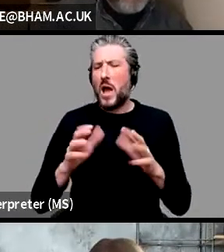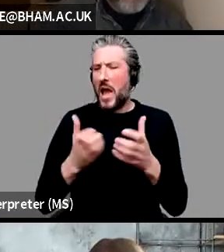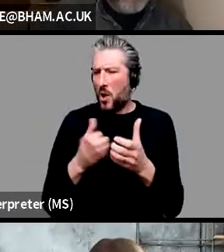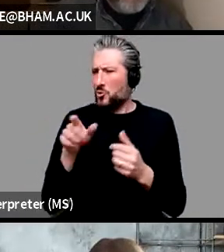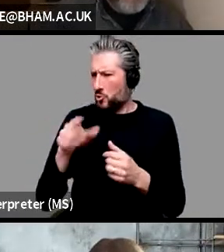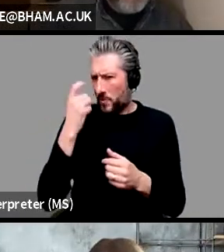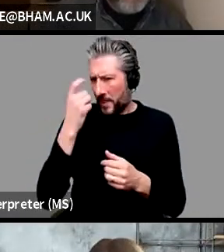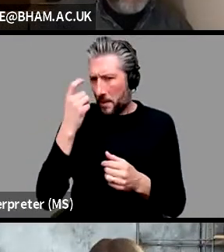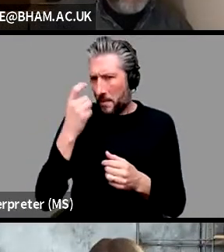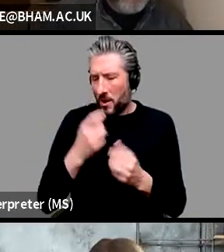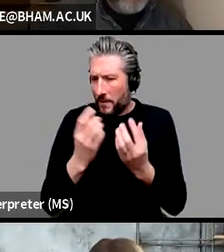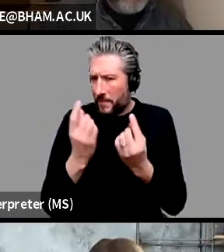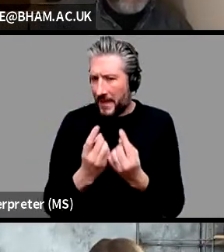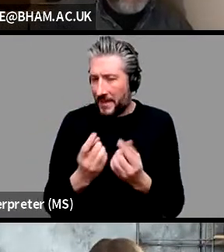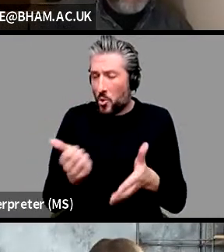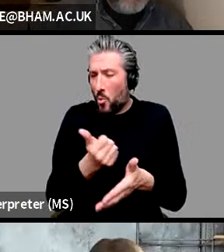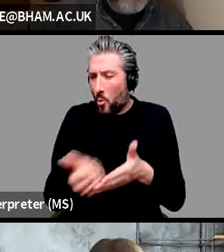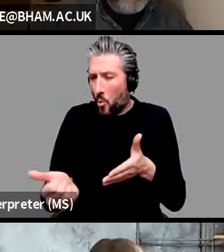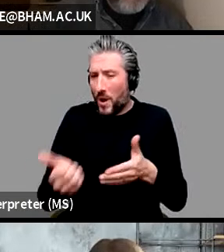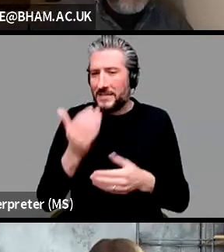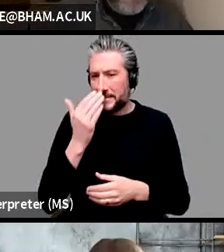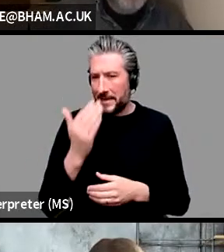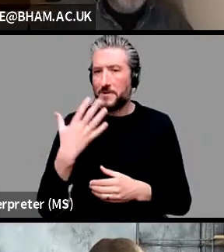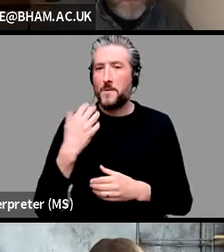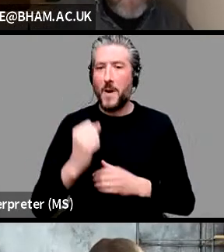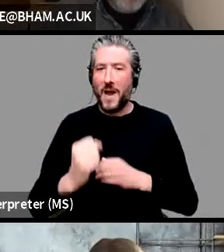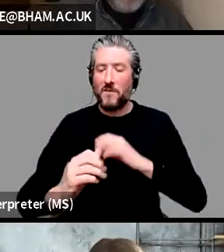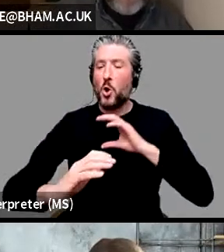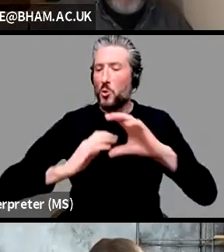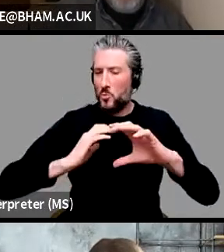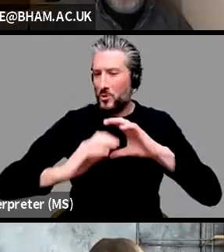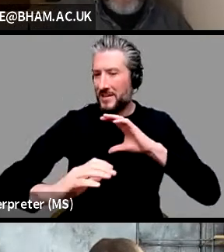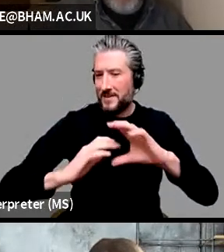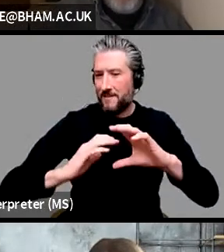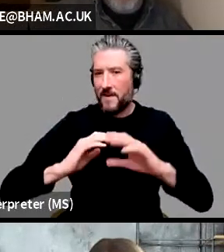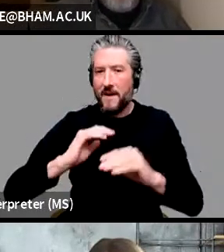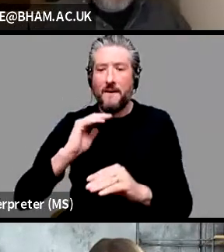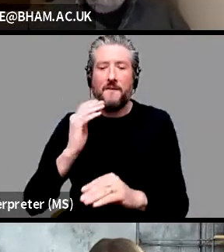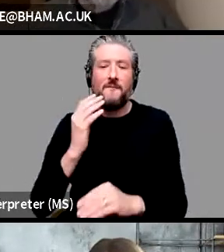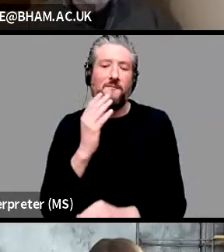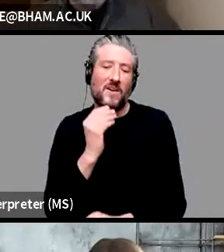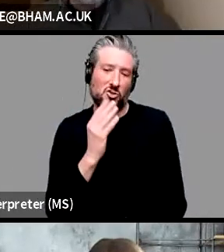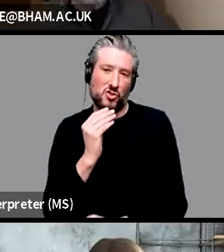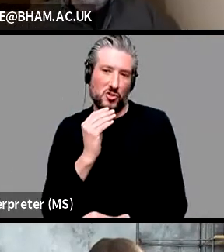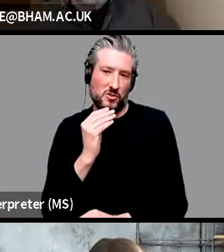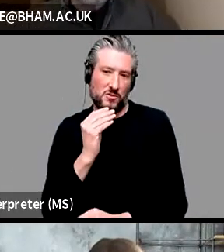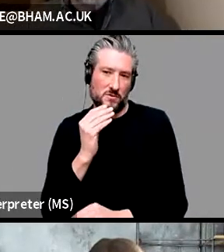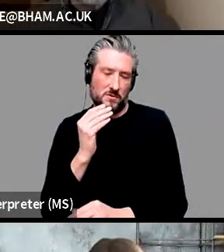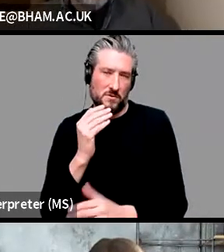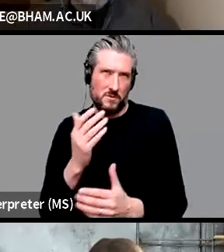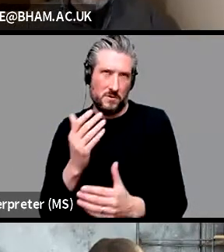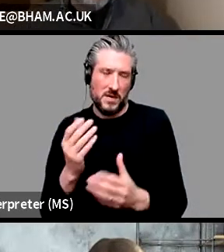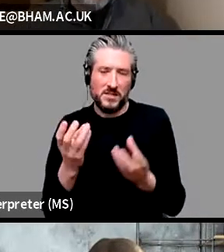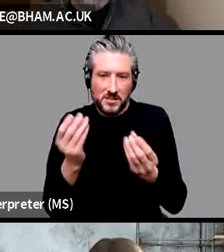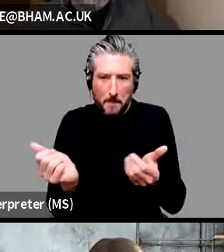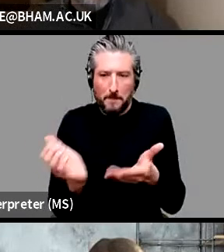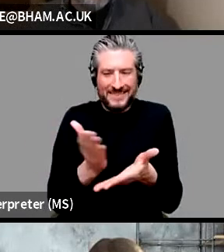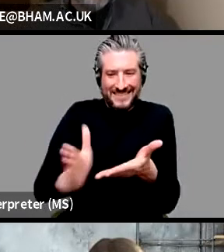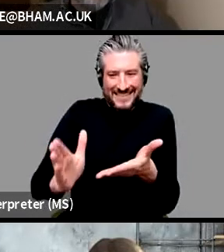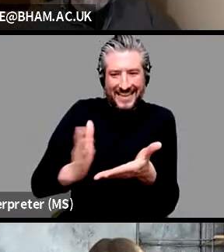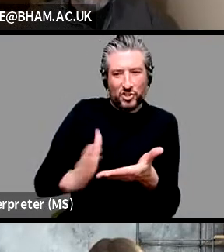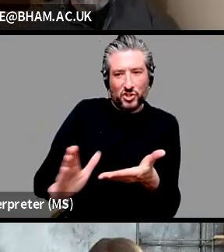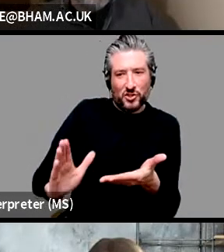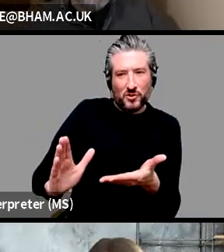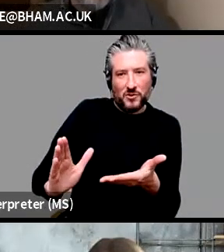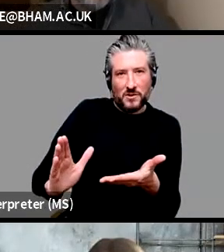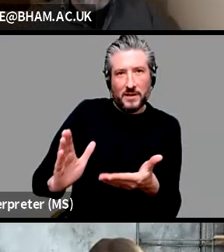there's always a communicative or functional distinction that you expect to go along with a